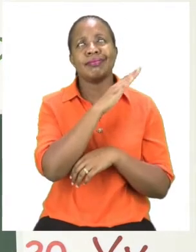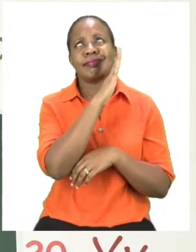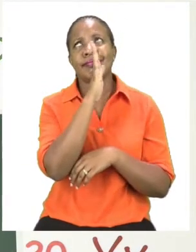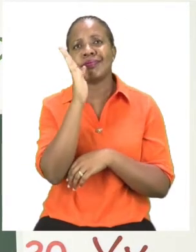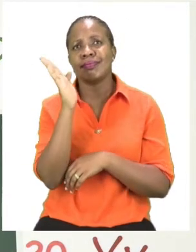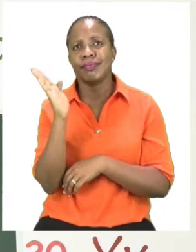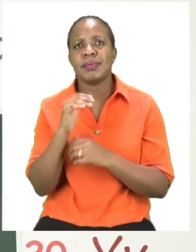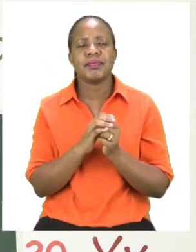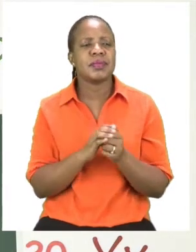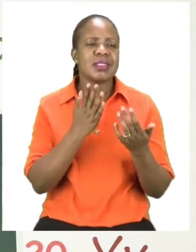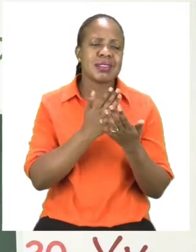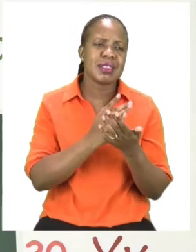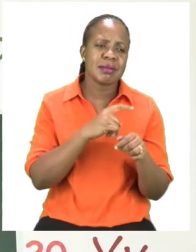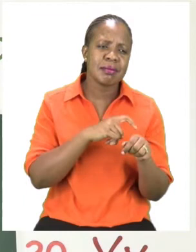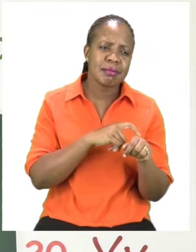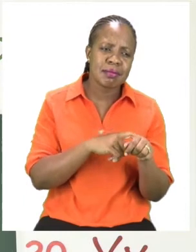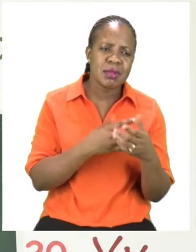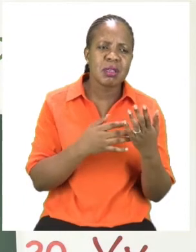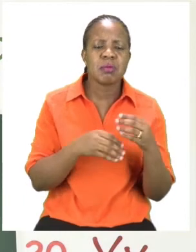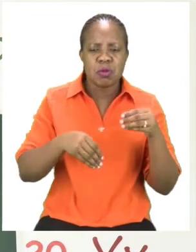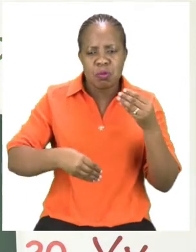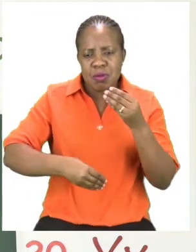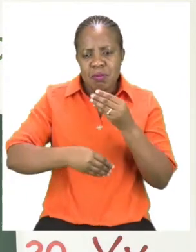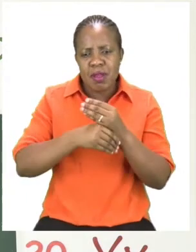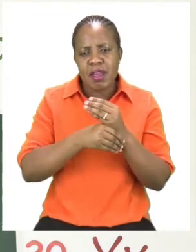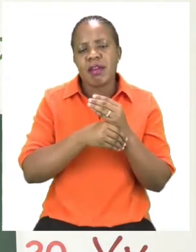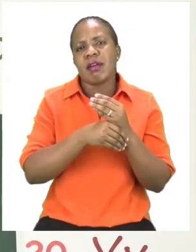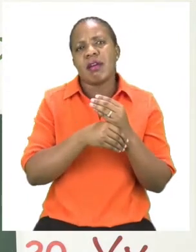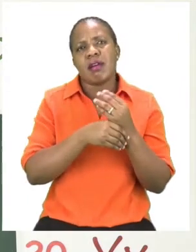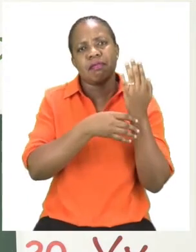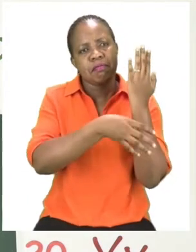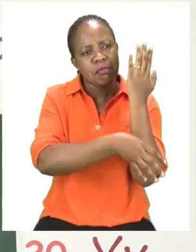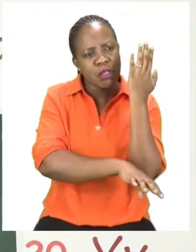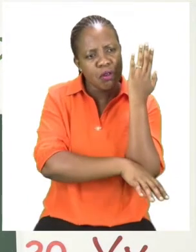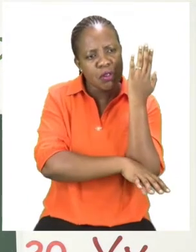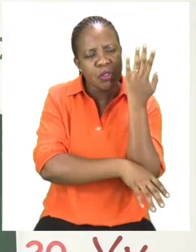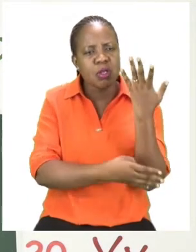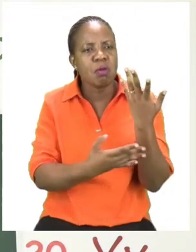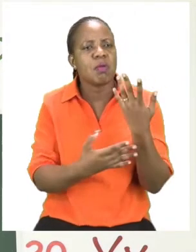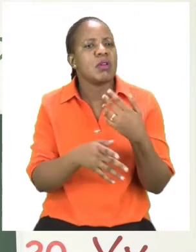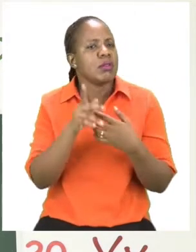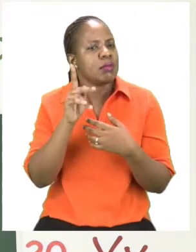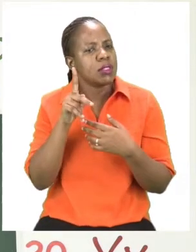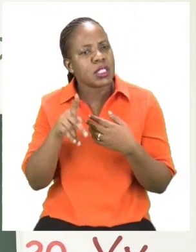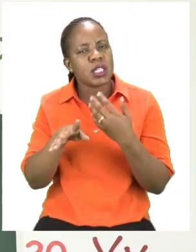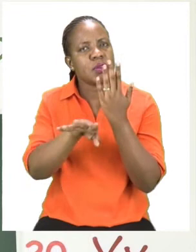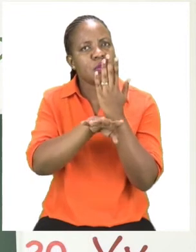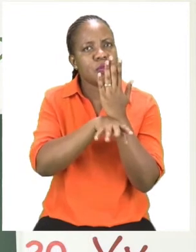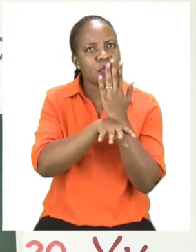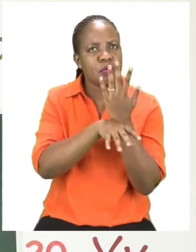can also end your meal with a fruit. In most Namibian homes, there is definitely